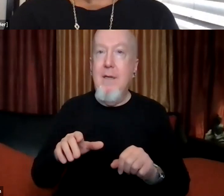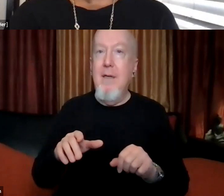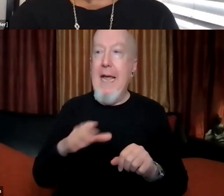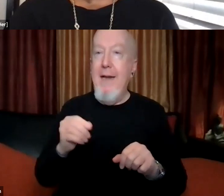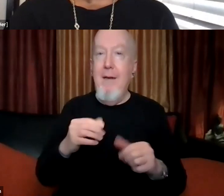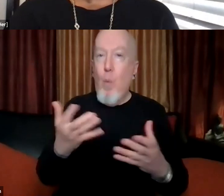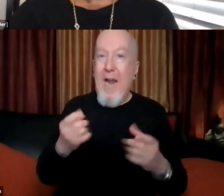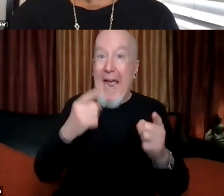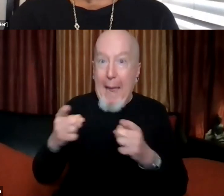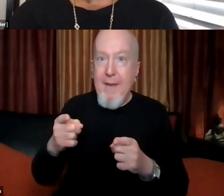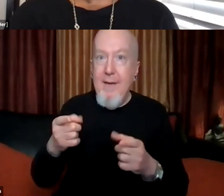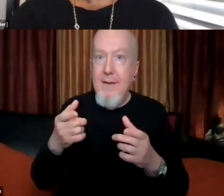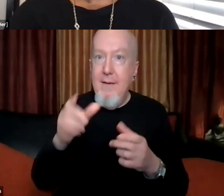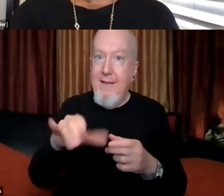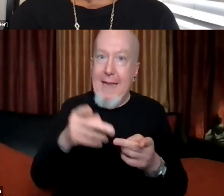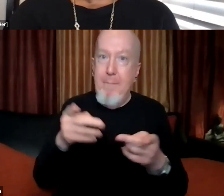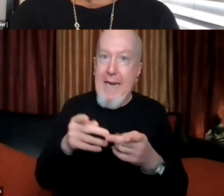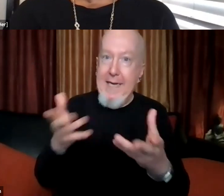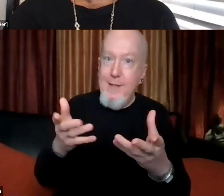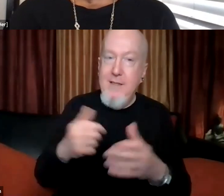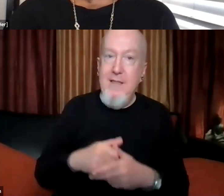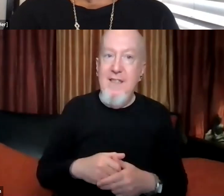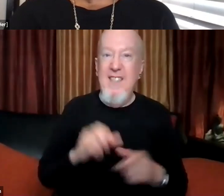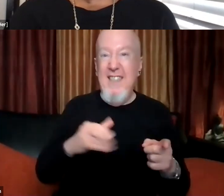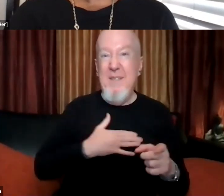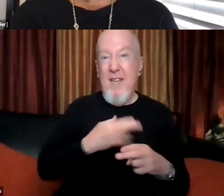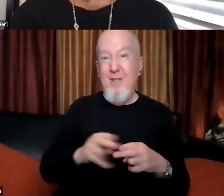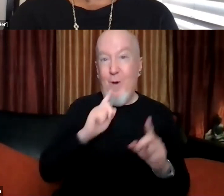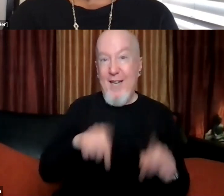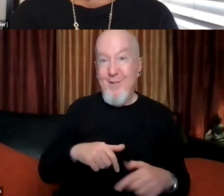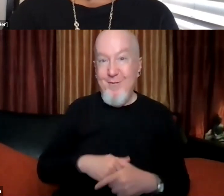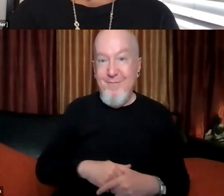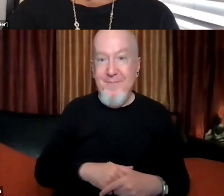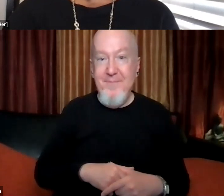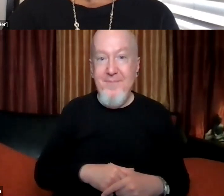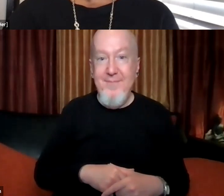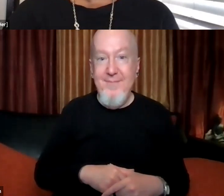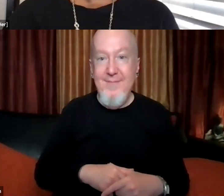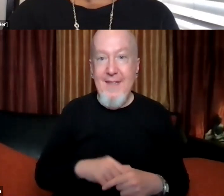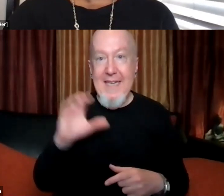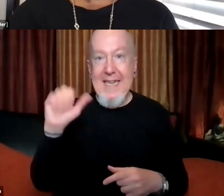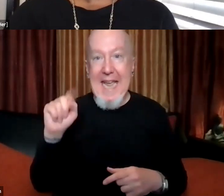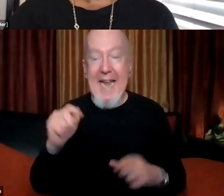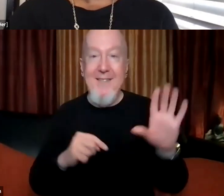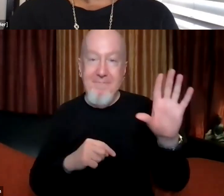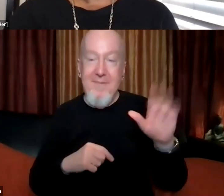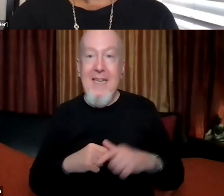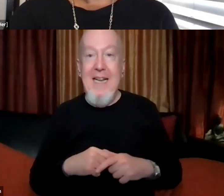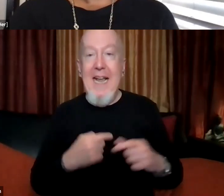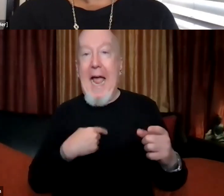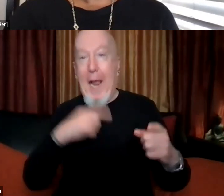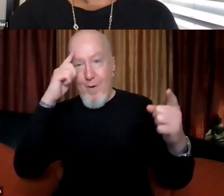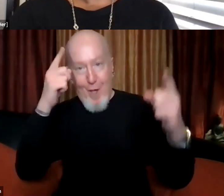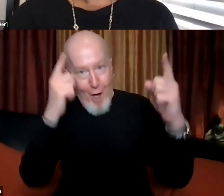spaces. Um, so that's my short non-answer. So I'll just, um, concur